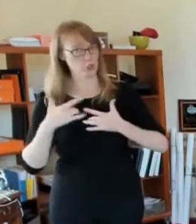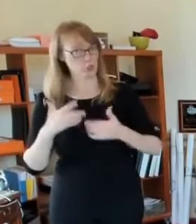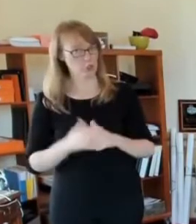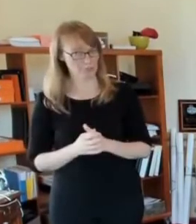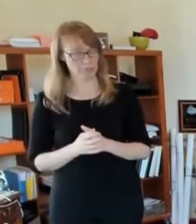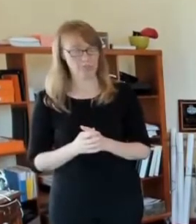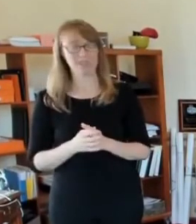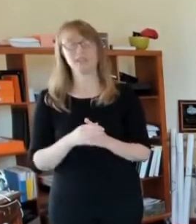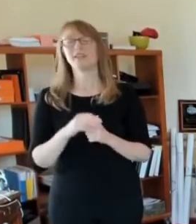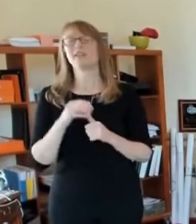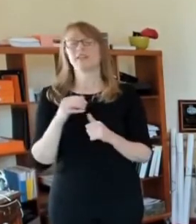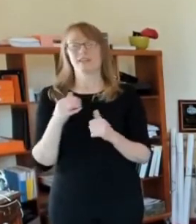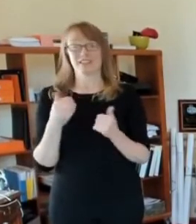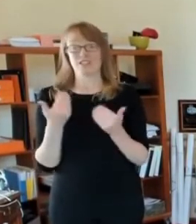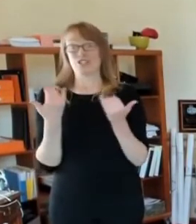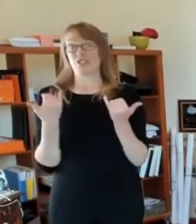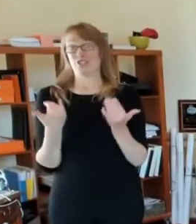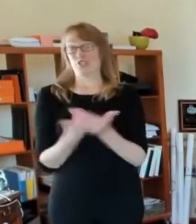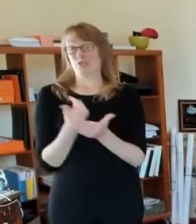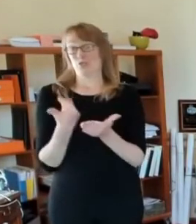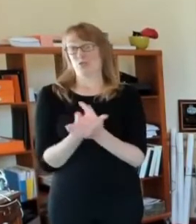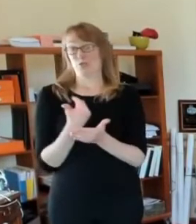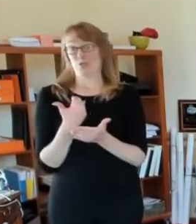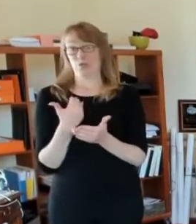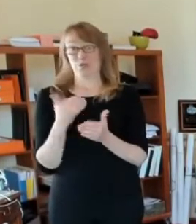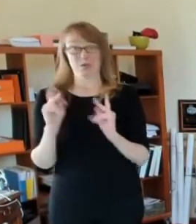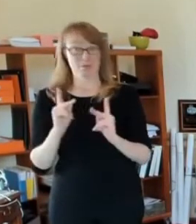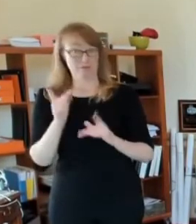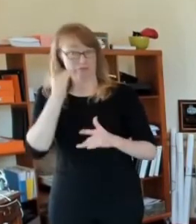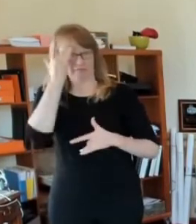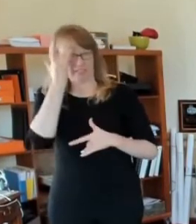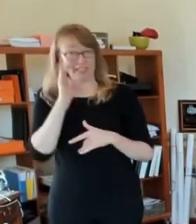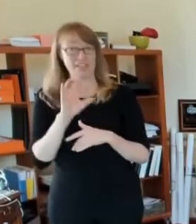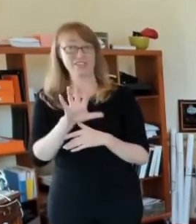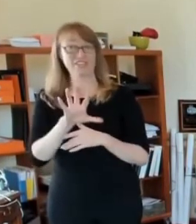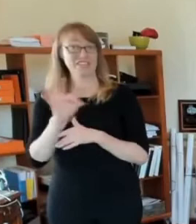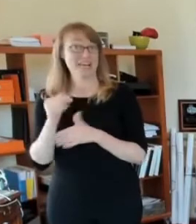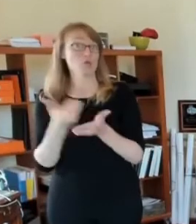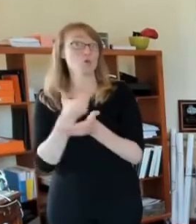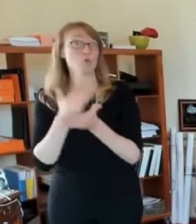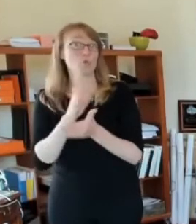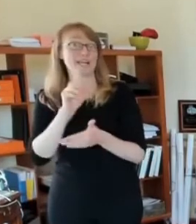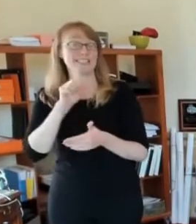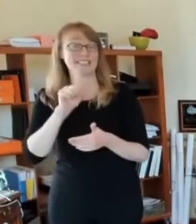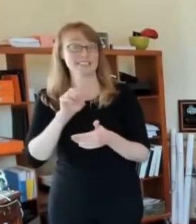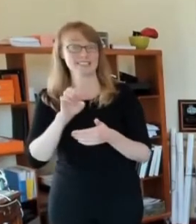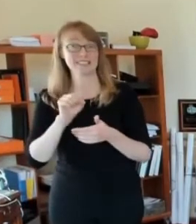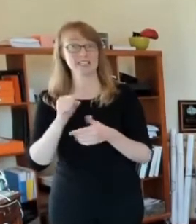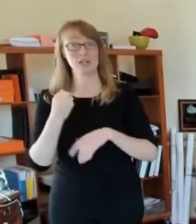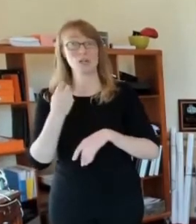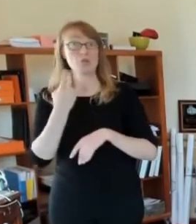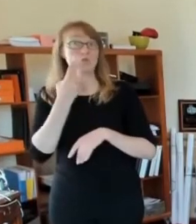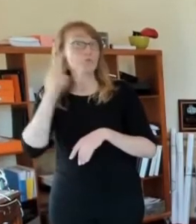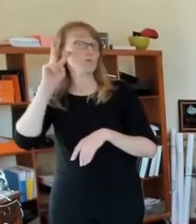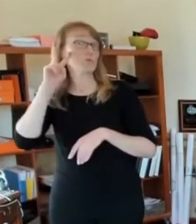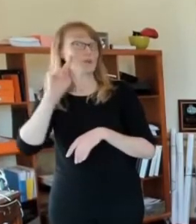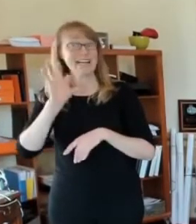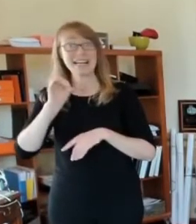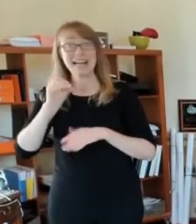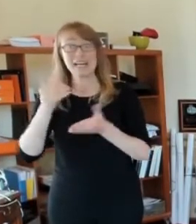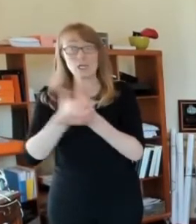59 new cases in the city. The day before there were 90. The day before that there were 74.